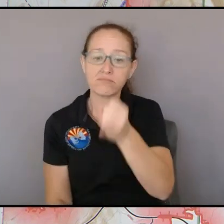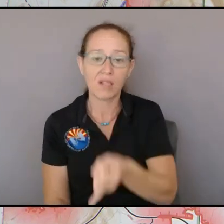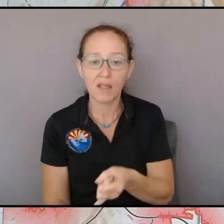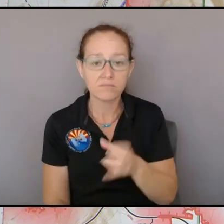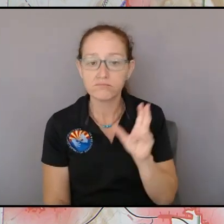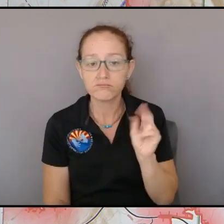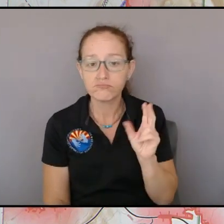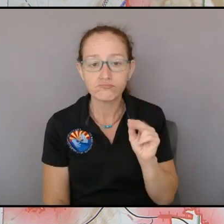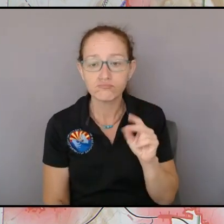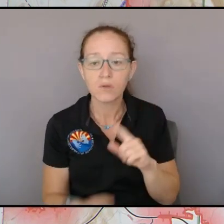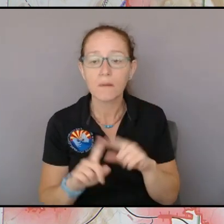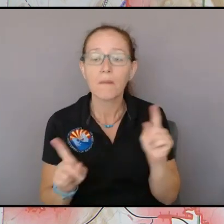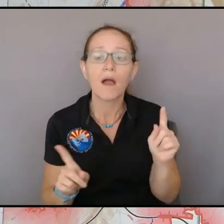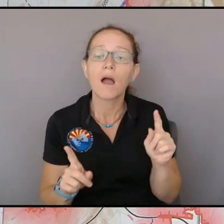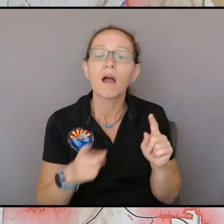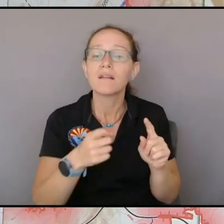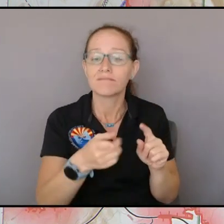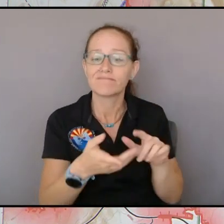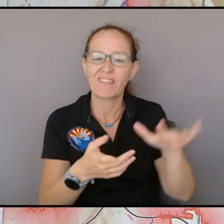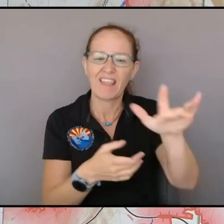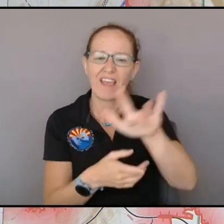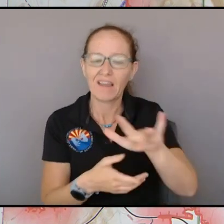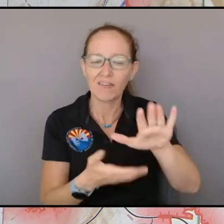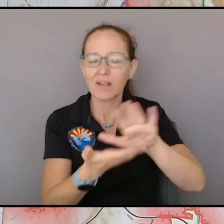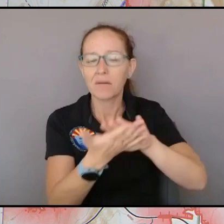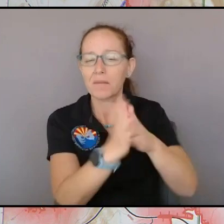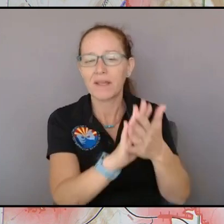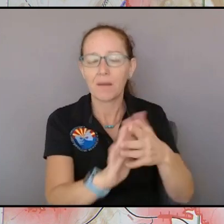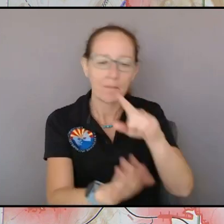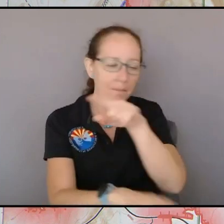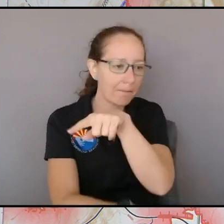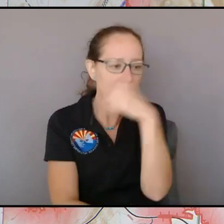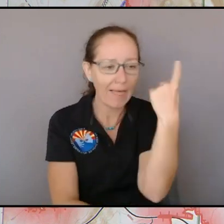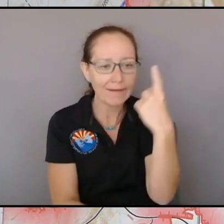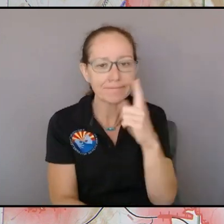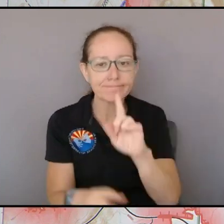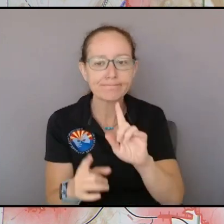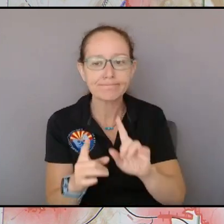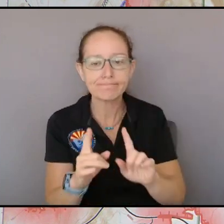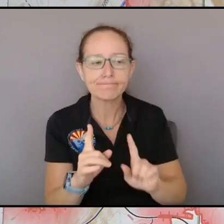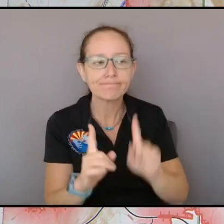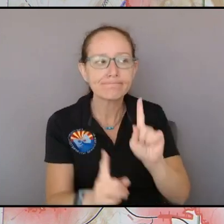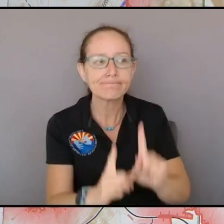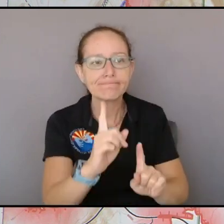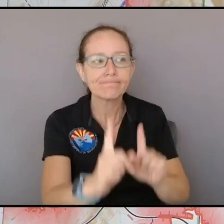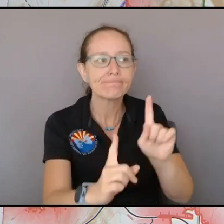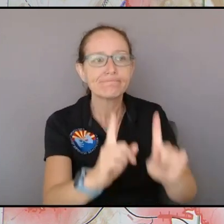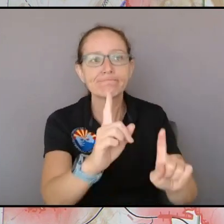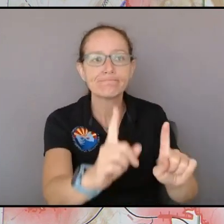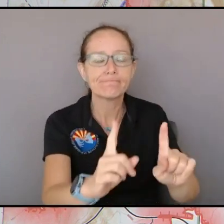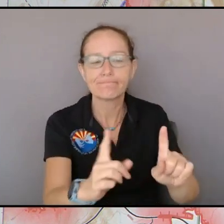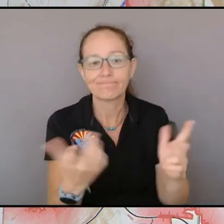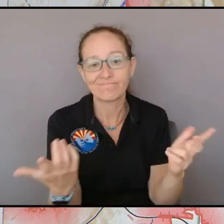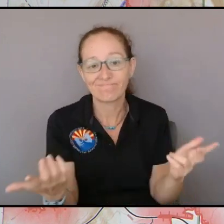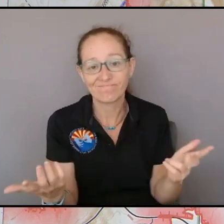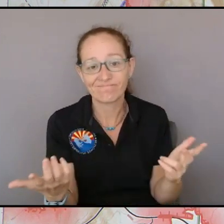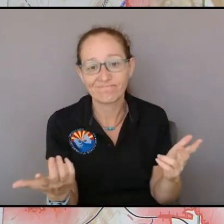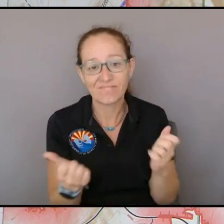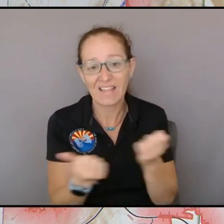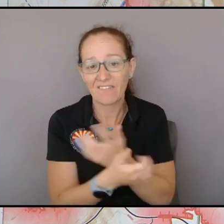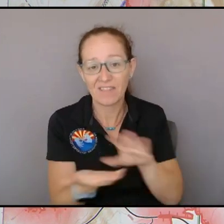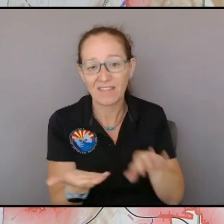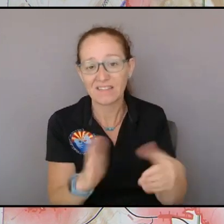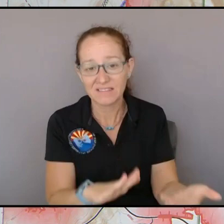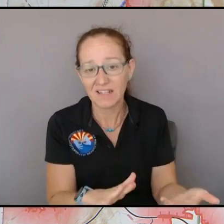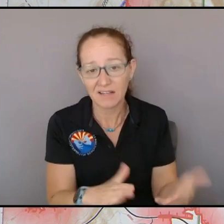here under the conditions we have right now and the dryness of the fuel it will basically make it where where this area is that it kills all